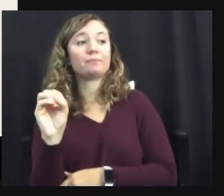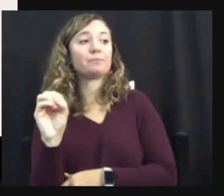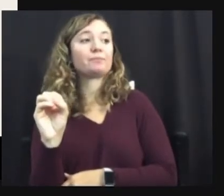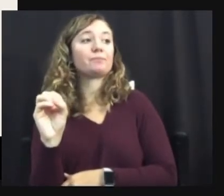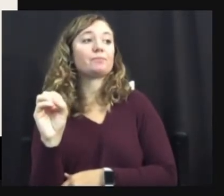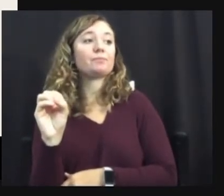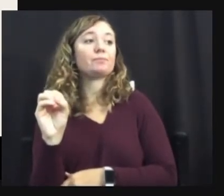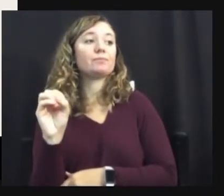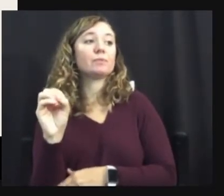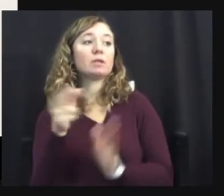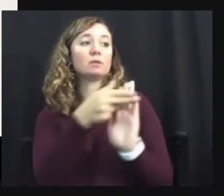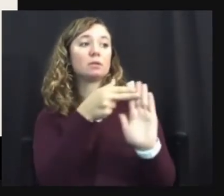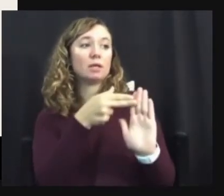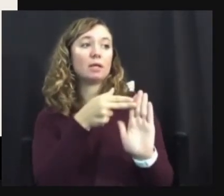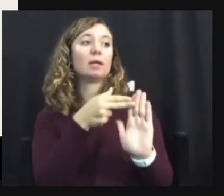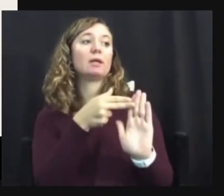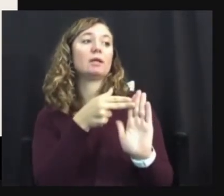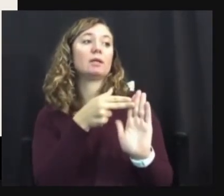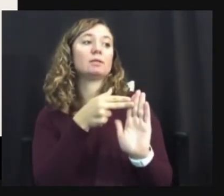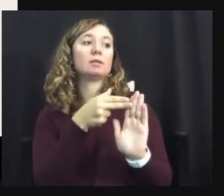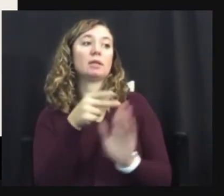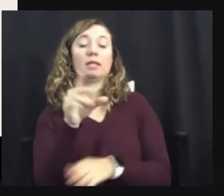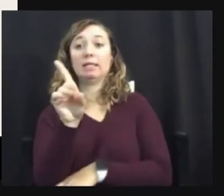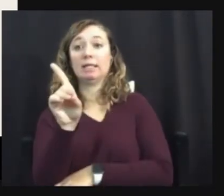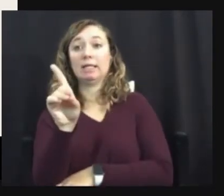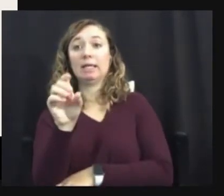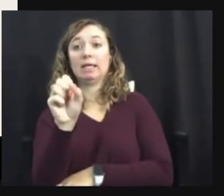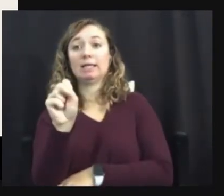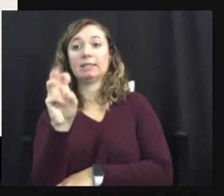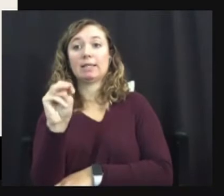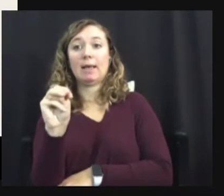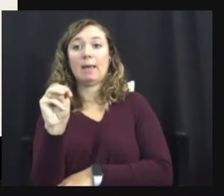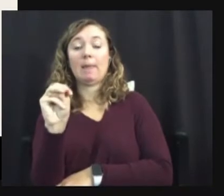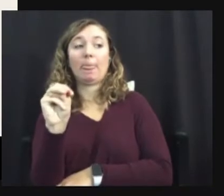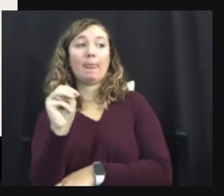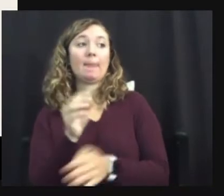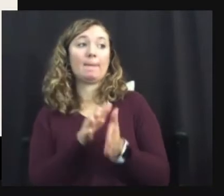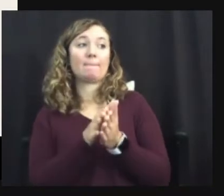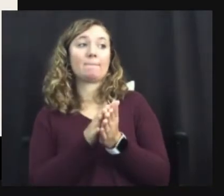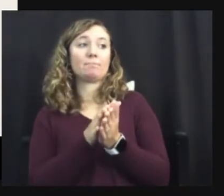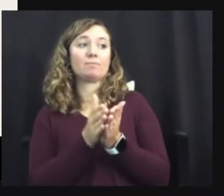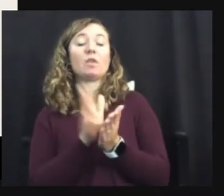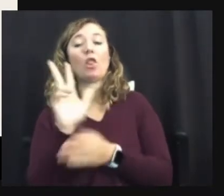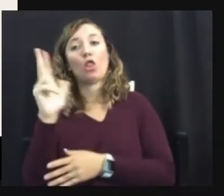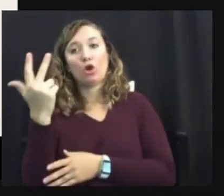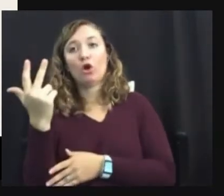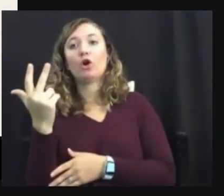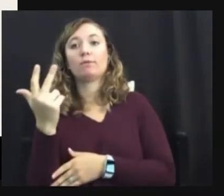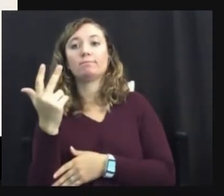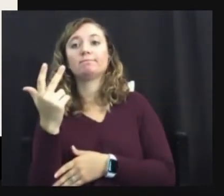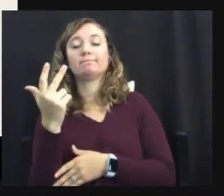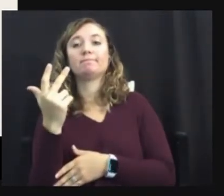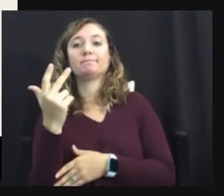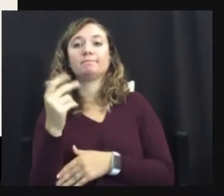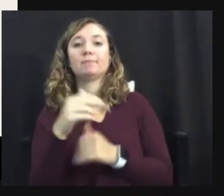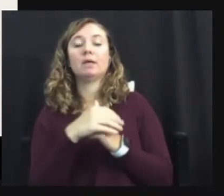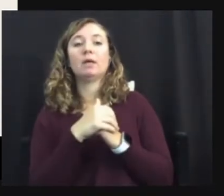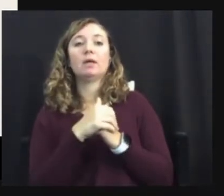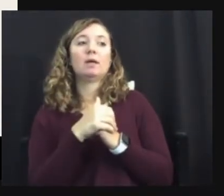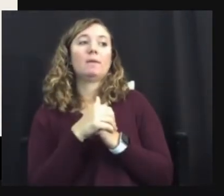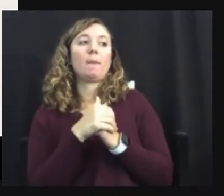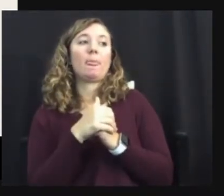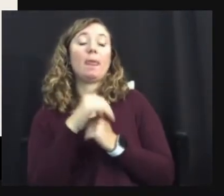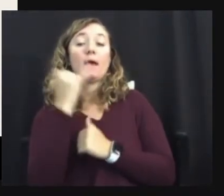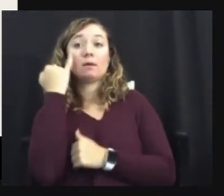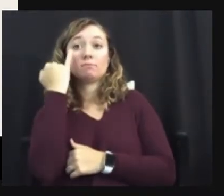disorders, the DSM was, uh, published the third edition. And the idea of